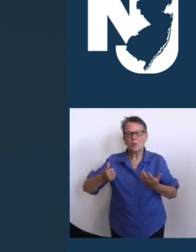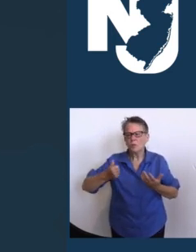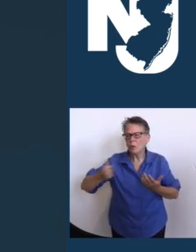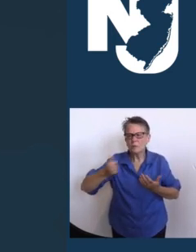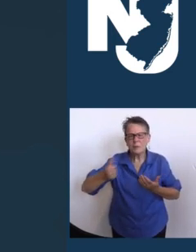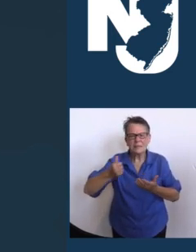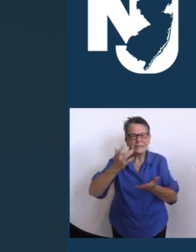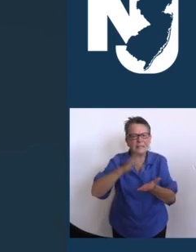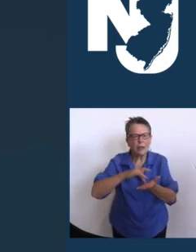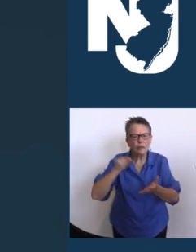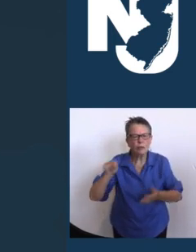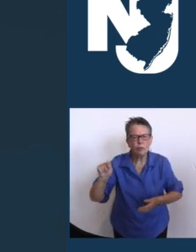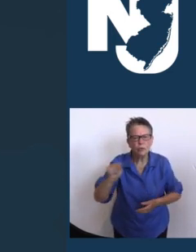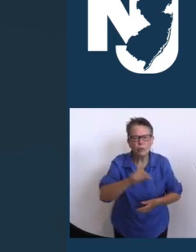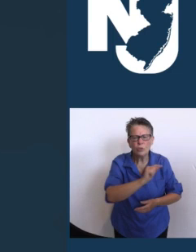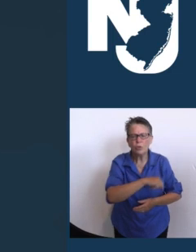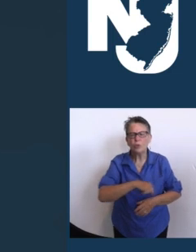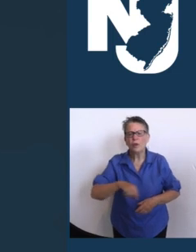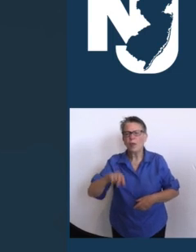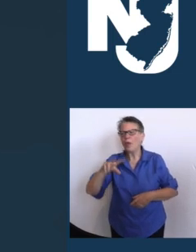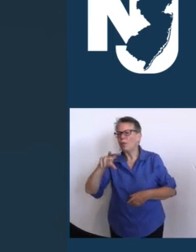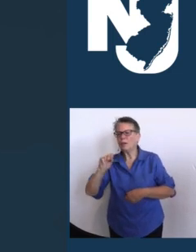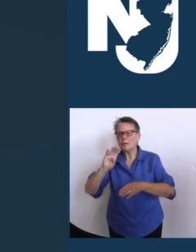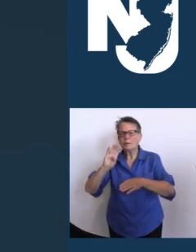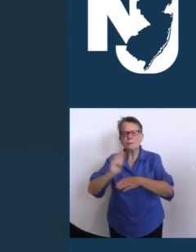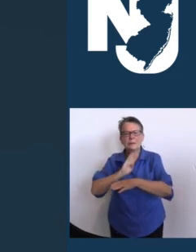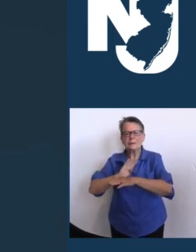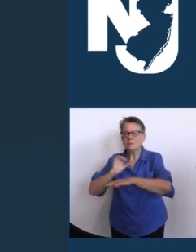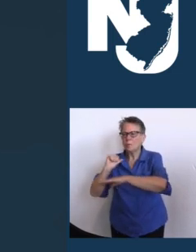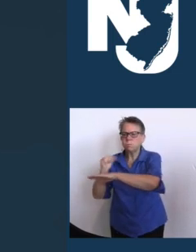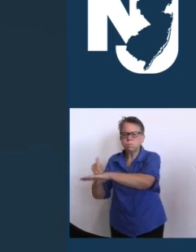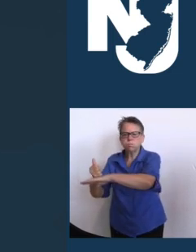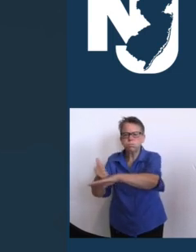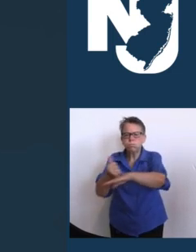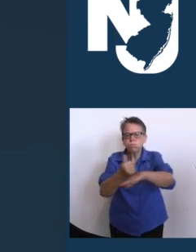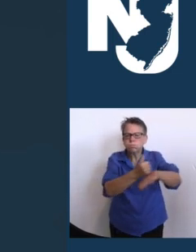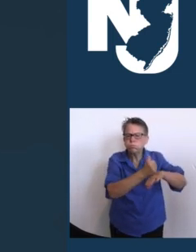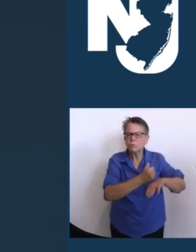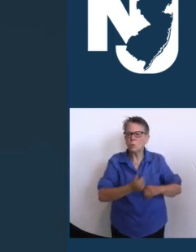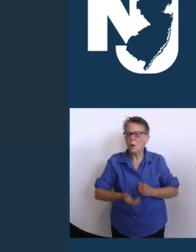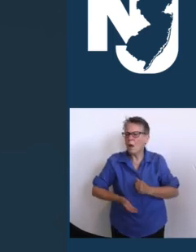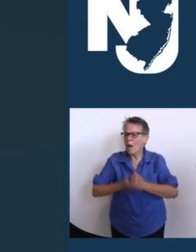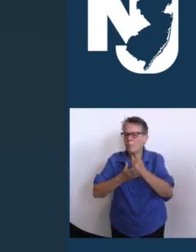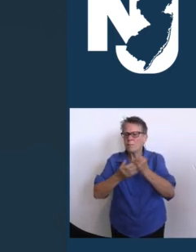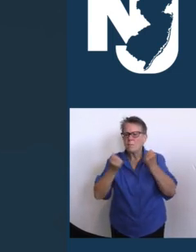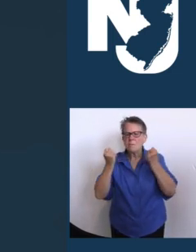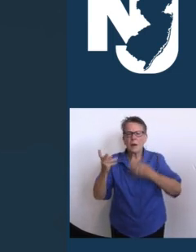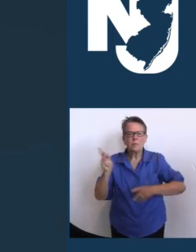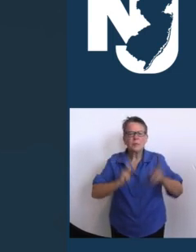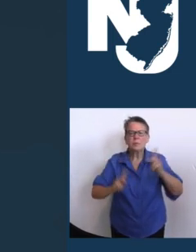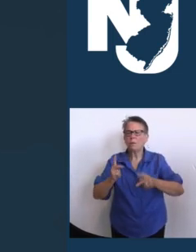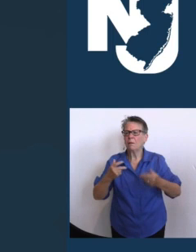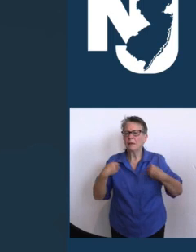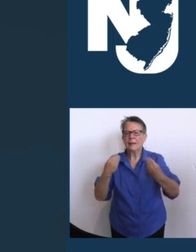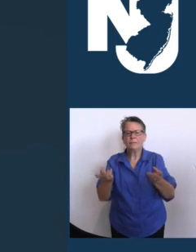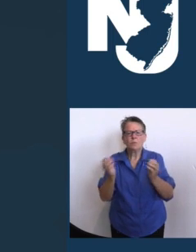tenants, creating good jobs and opportunities. A proud and devout man